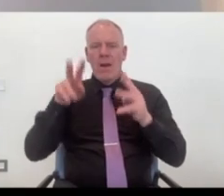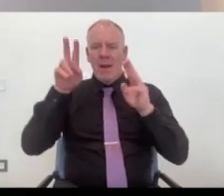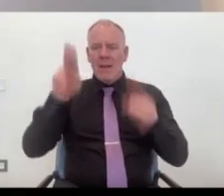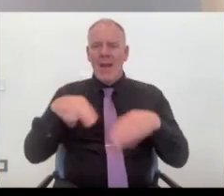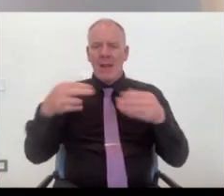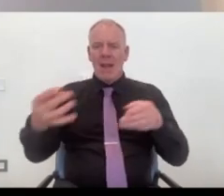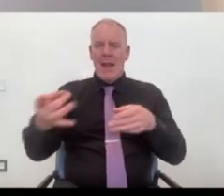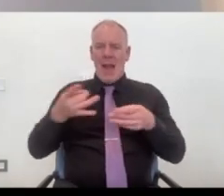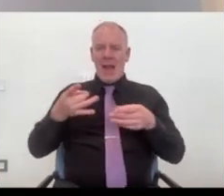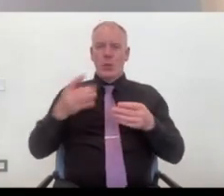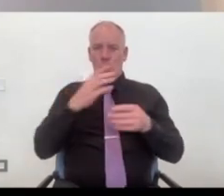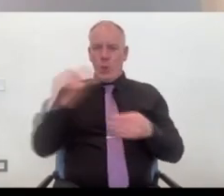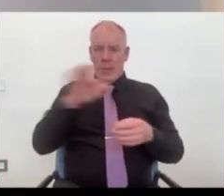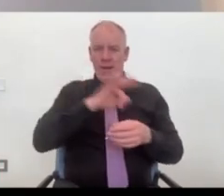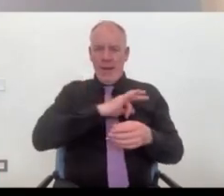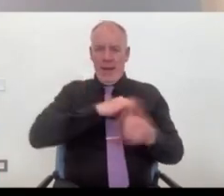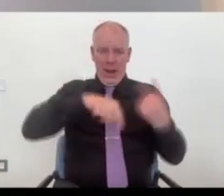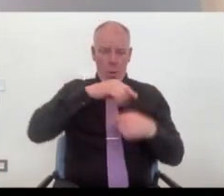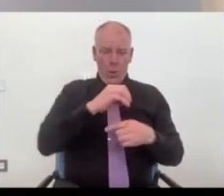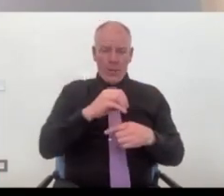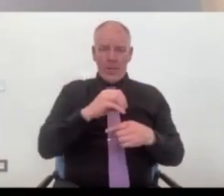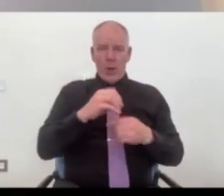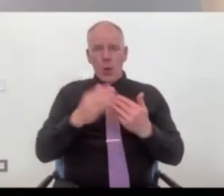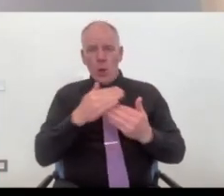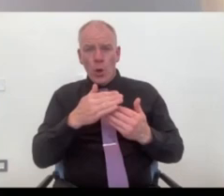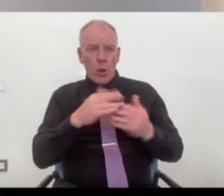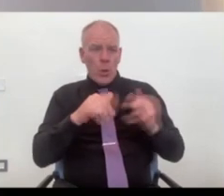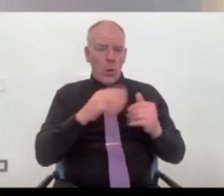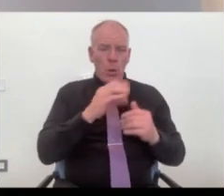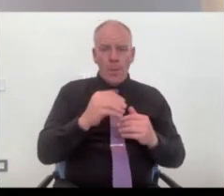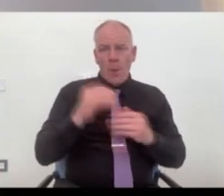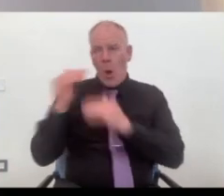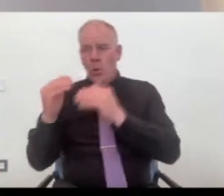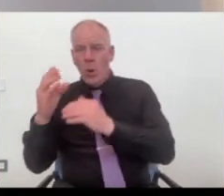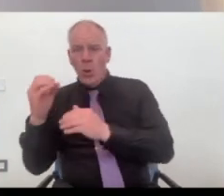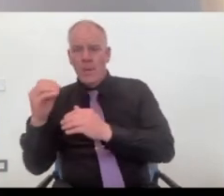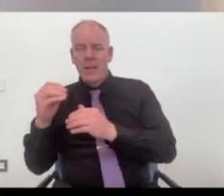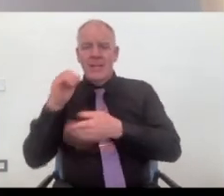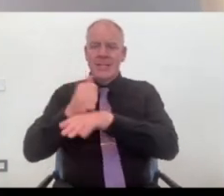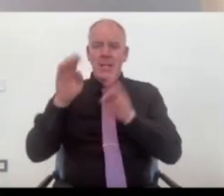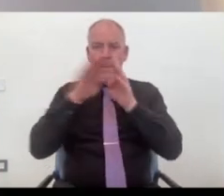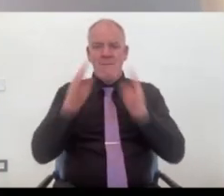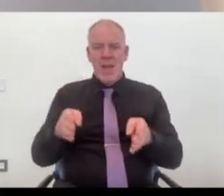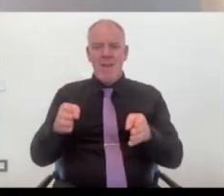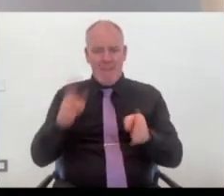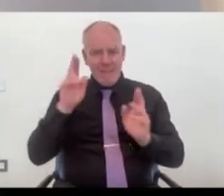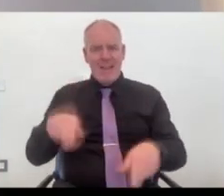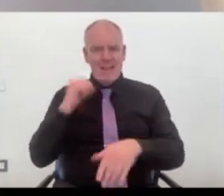the companies like ourselves and younger companies and older companies to be coming and setting up trade fairs. And I think that would really